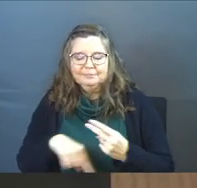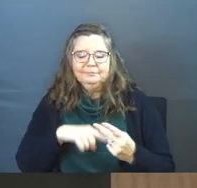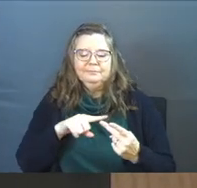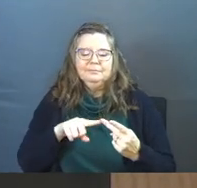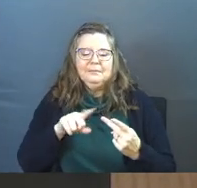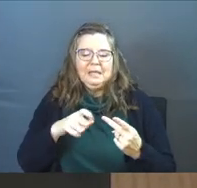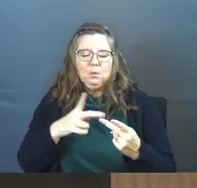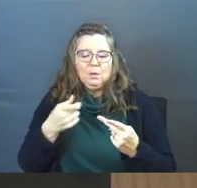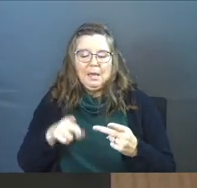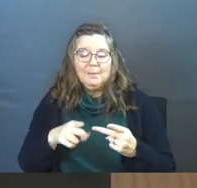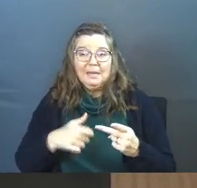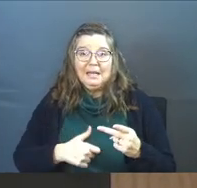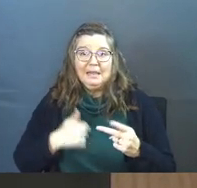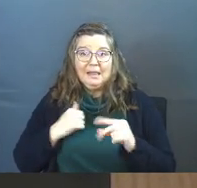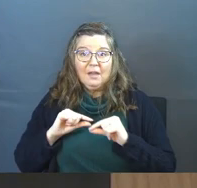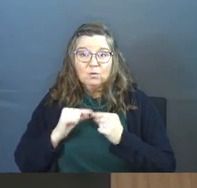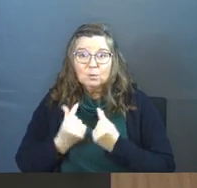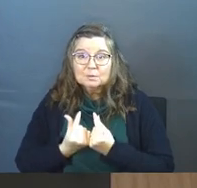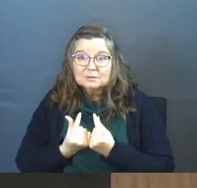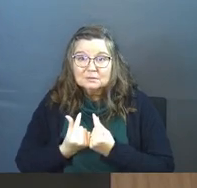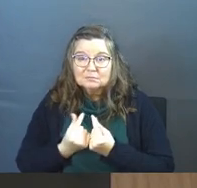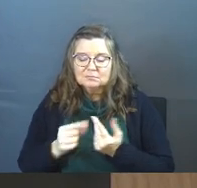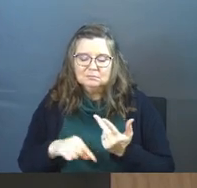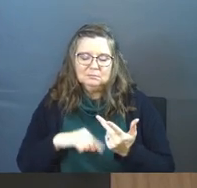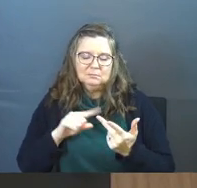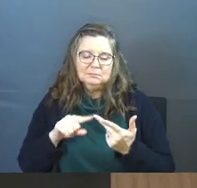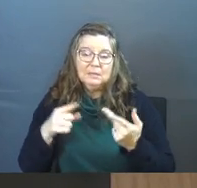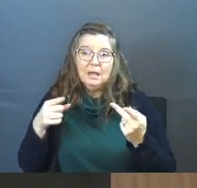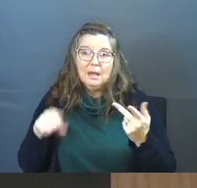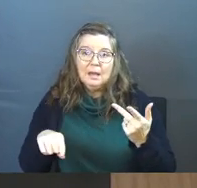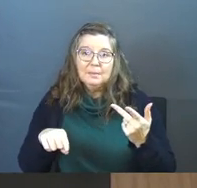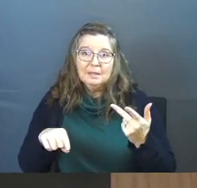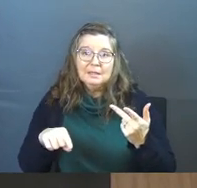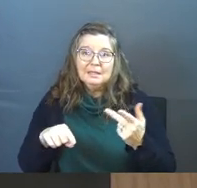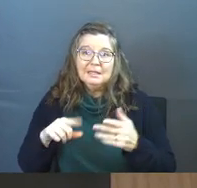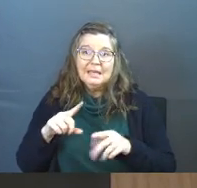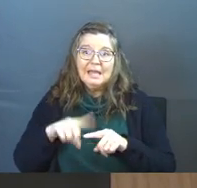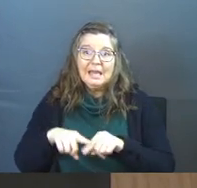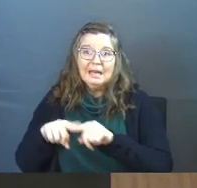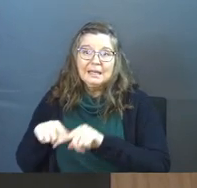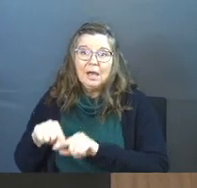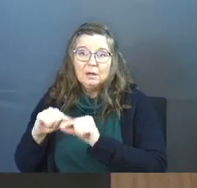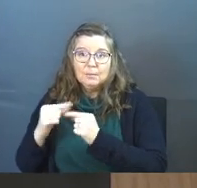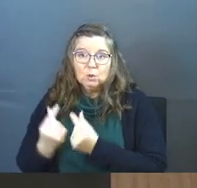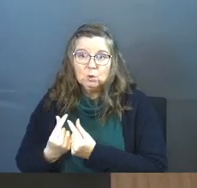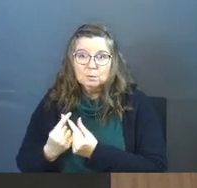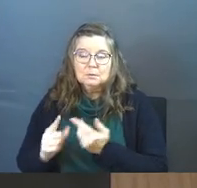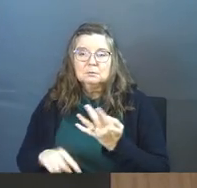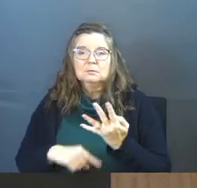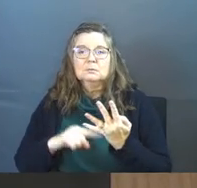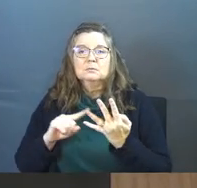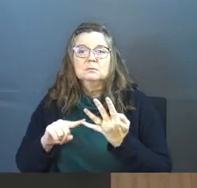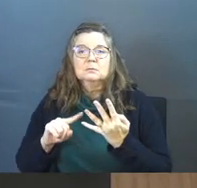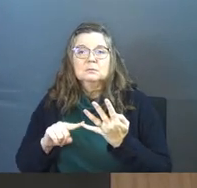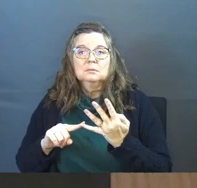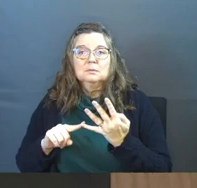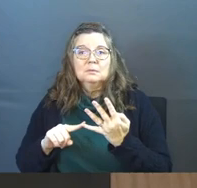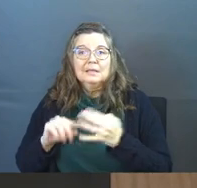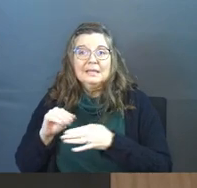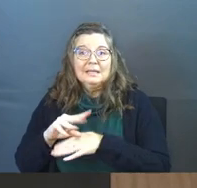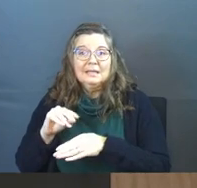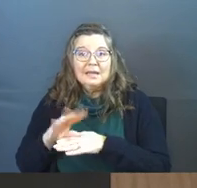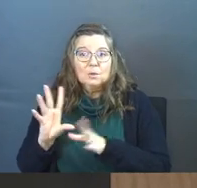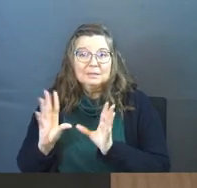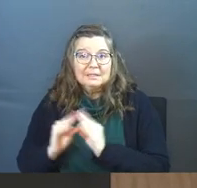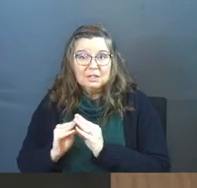I think they need to happen in life groups. I think they need to happen in accountability groups. I think they need to happen in